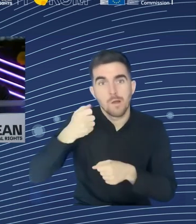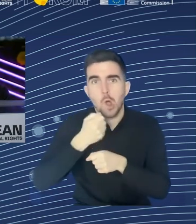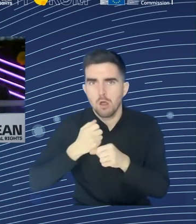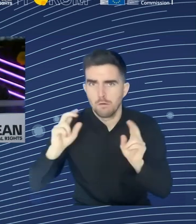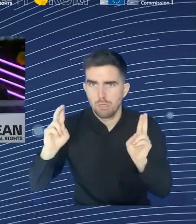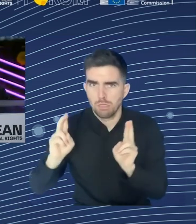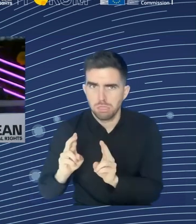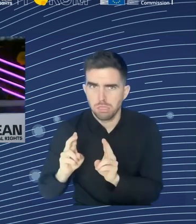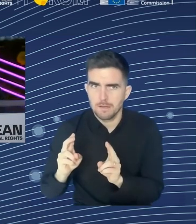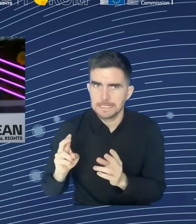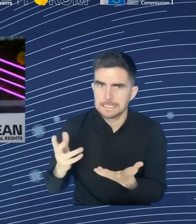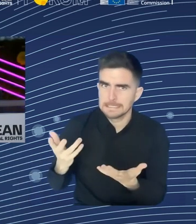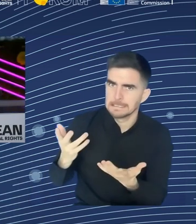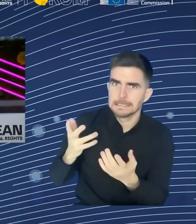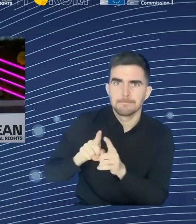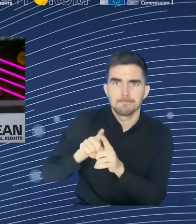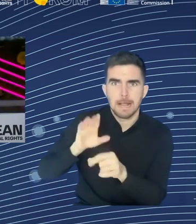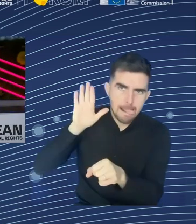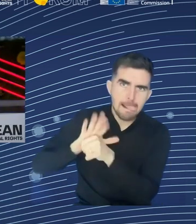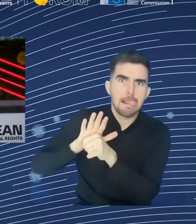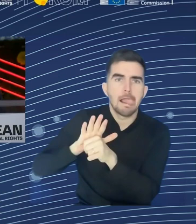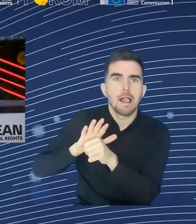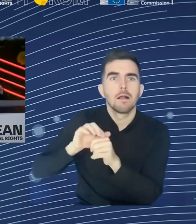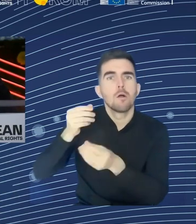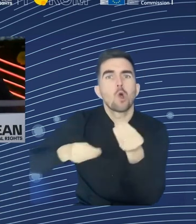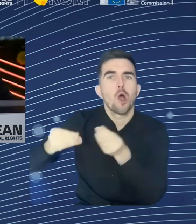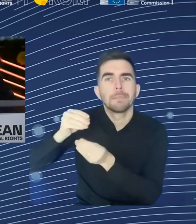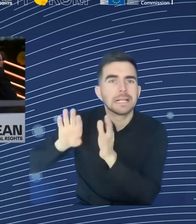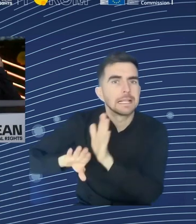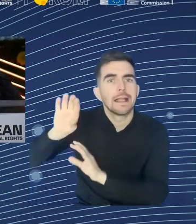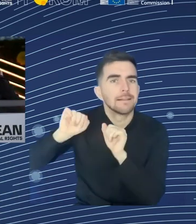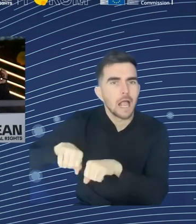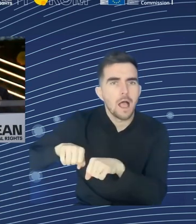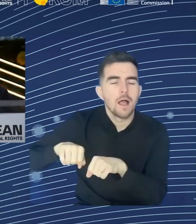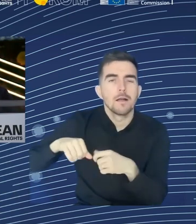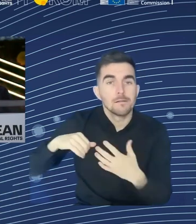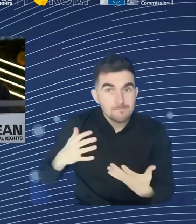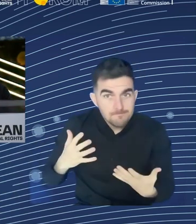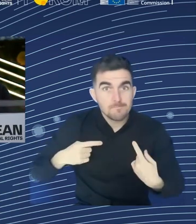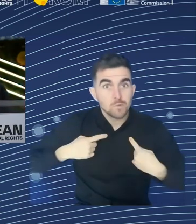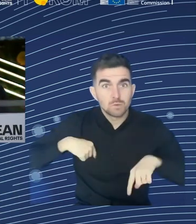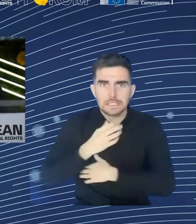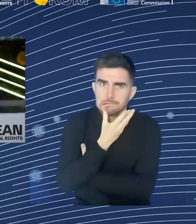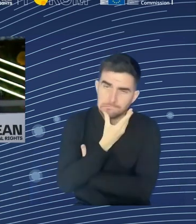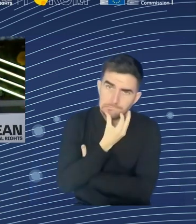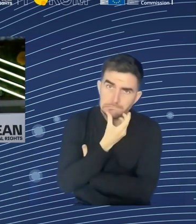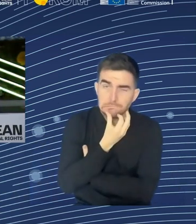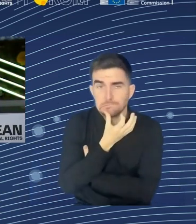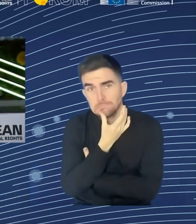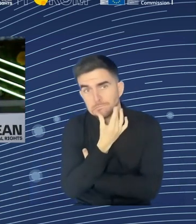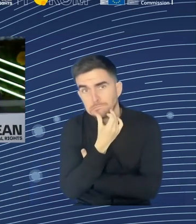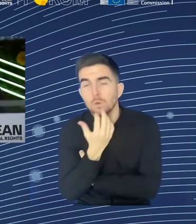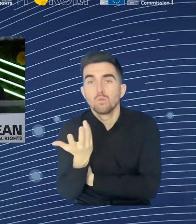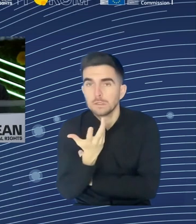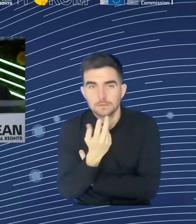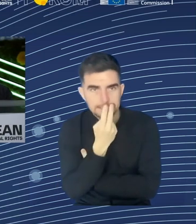of the green digital transition. So basically, we wanted to look in this report at the structural drivers and then also